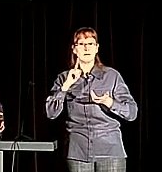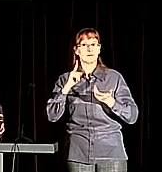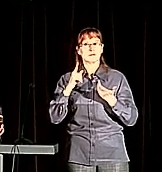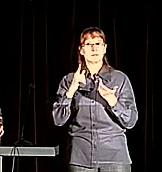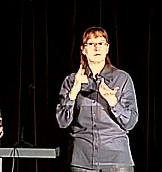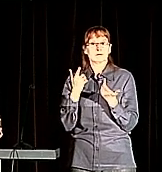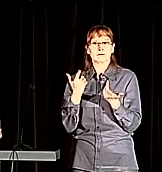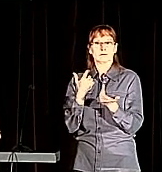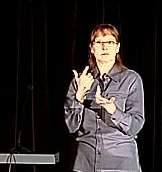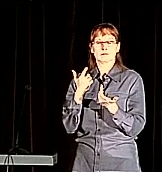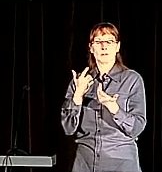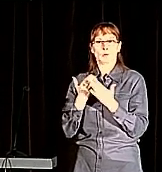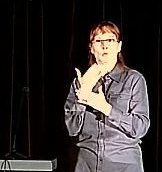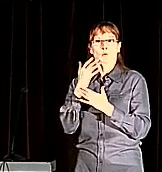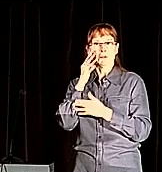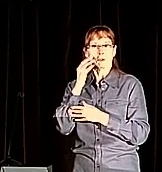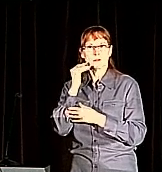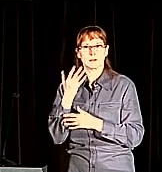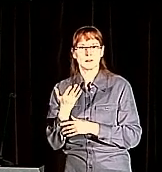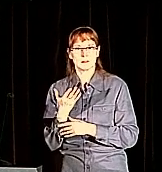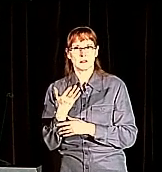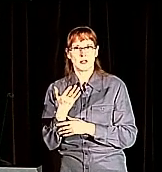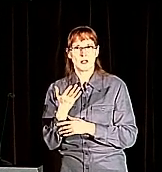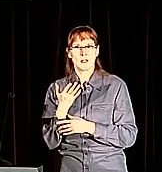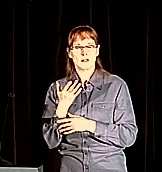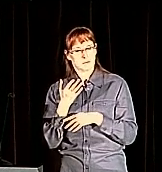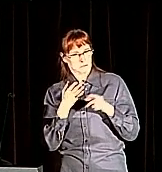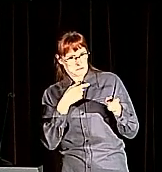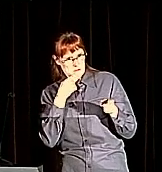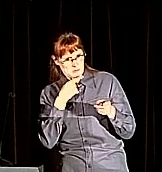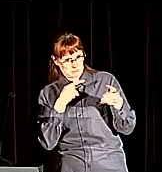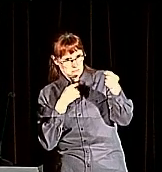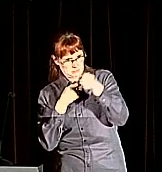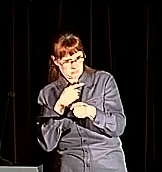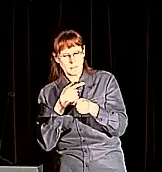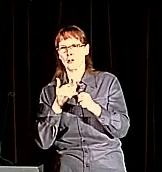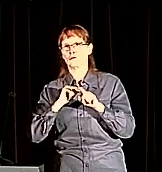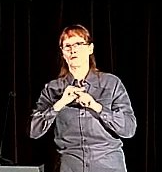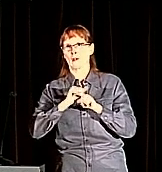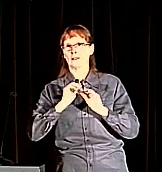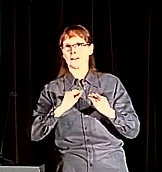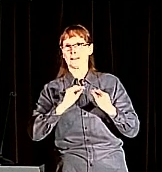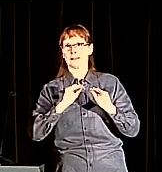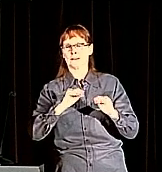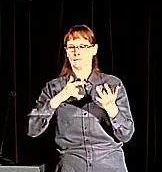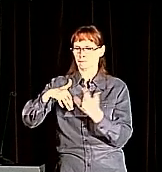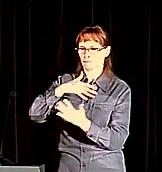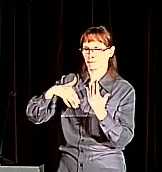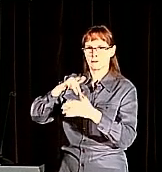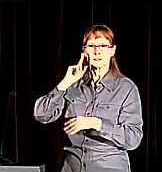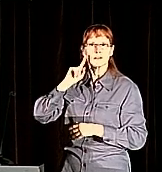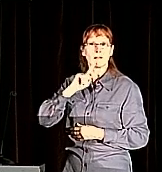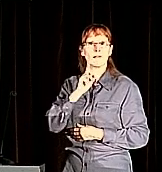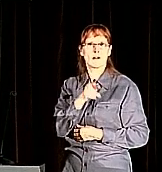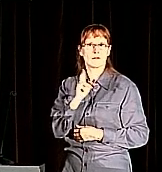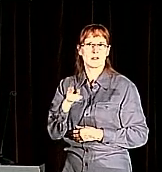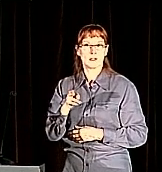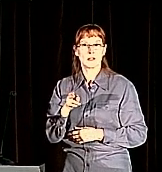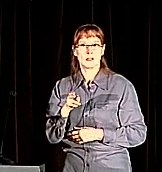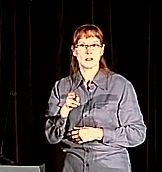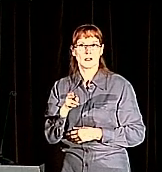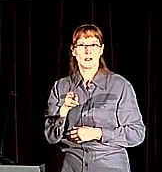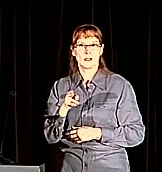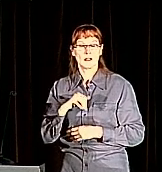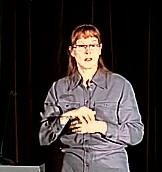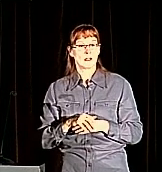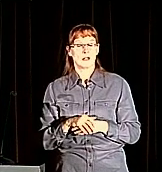We train people. We teach them how to interact with the deaf or hard of hearing. So, a lot of the students, one of the things that they benefit from